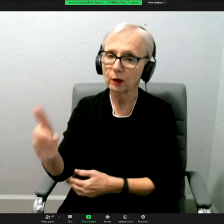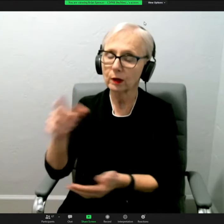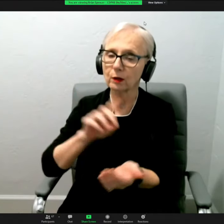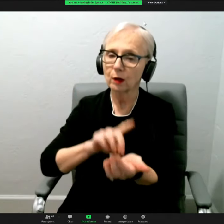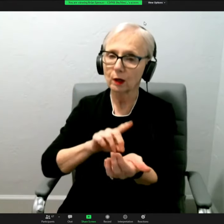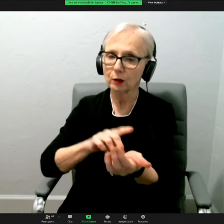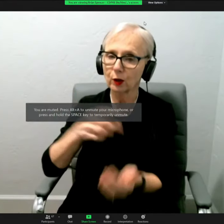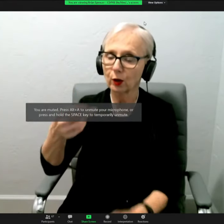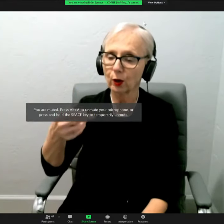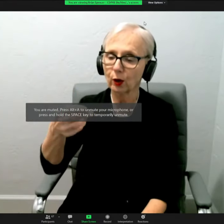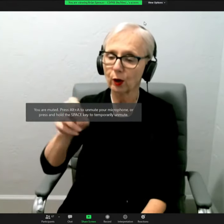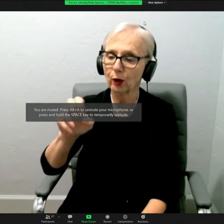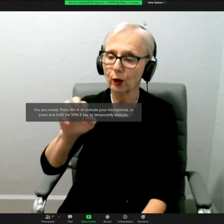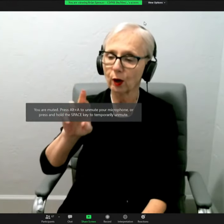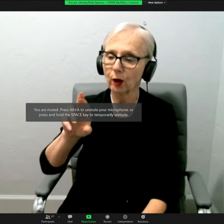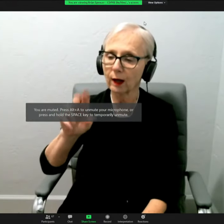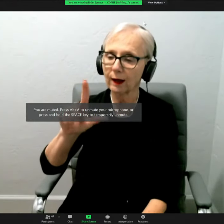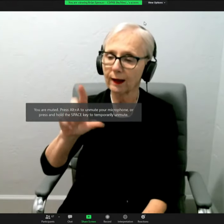to get things started.